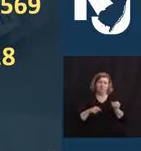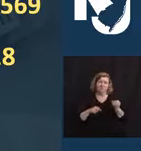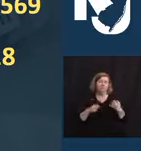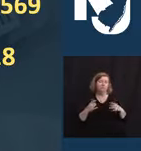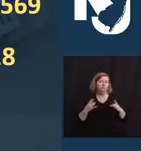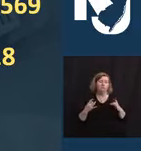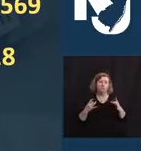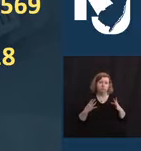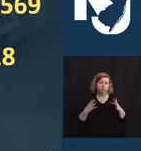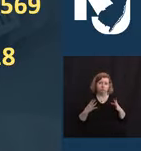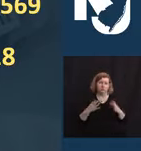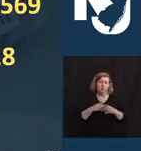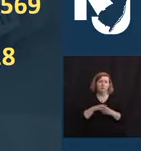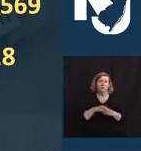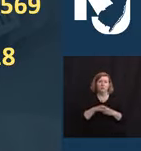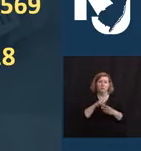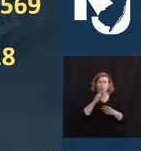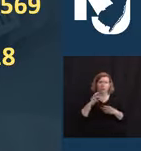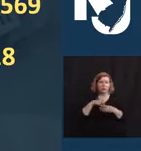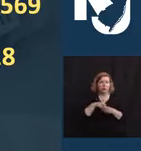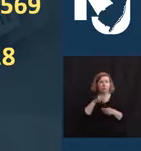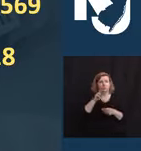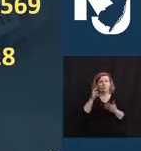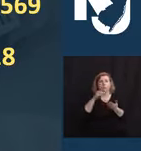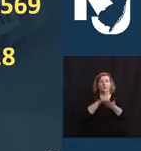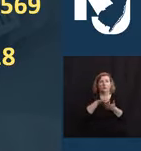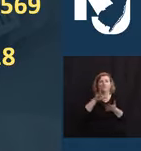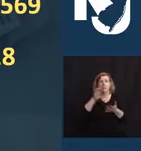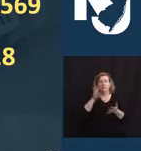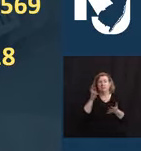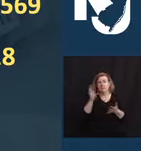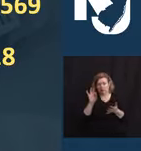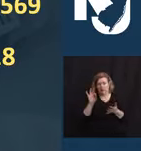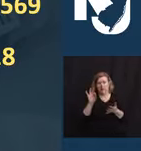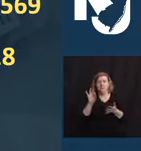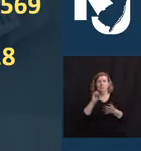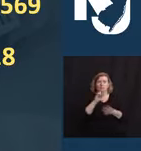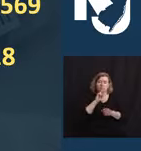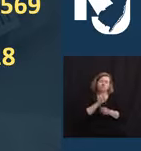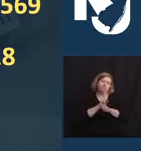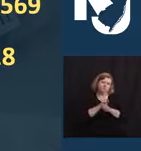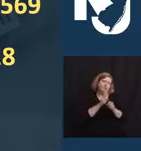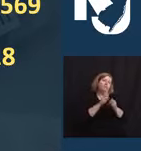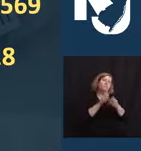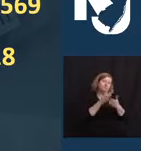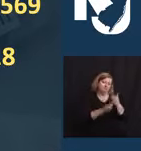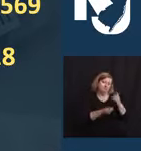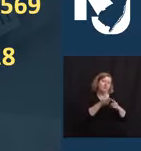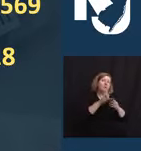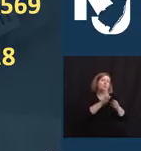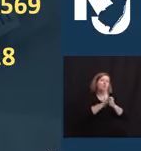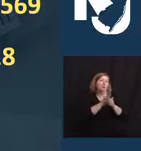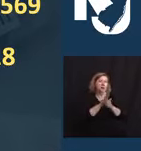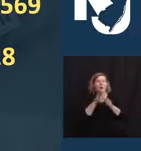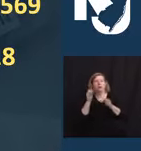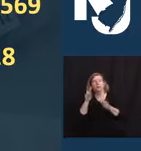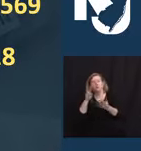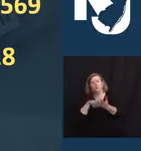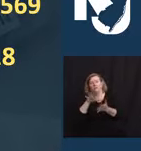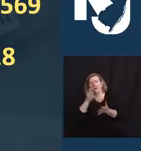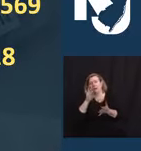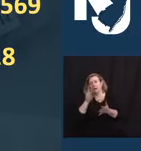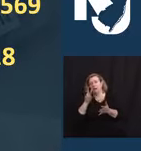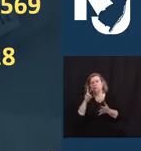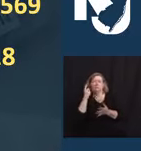That's a combination of 22,569 confirmed and 2,592